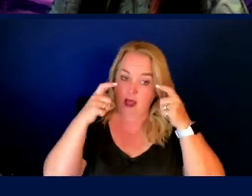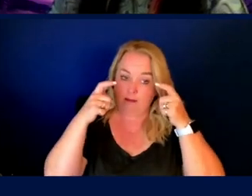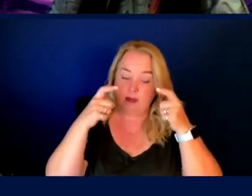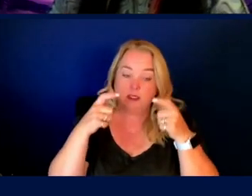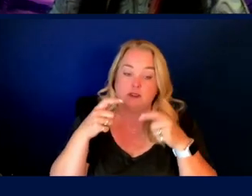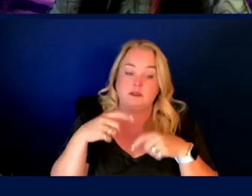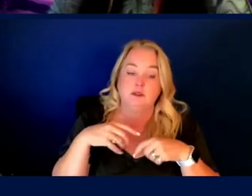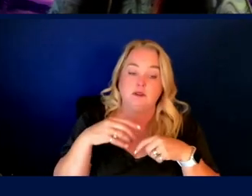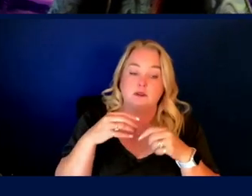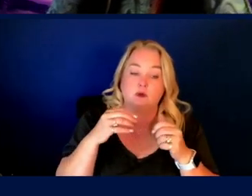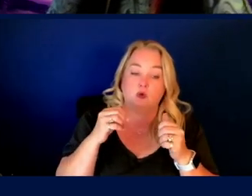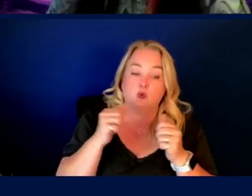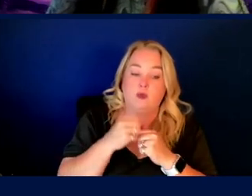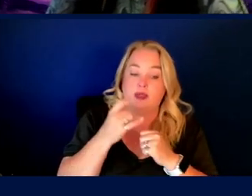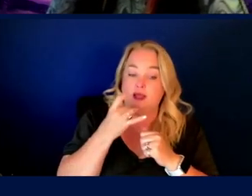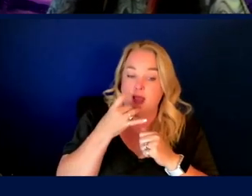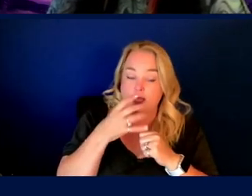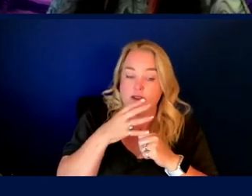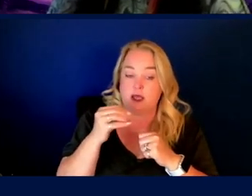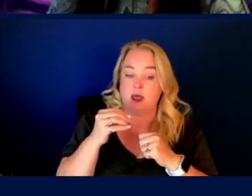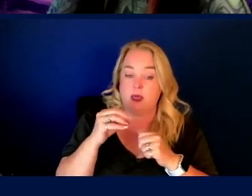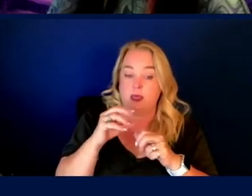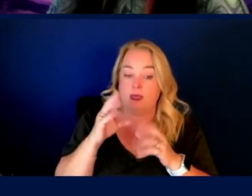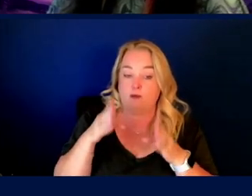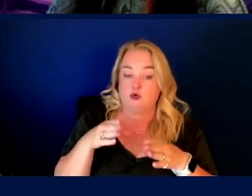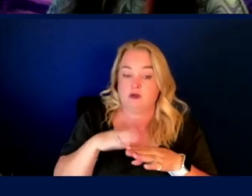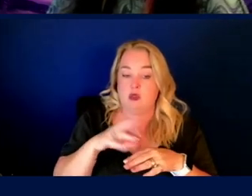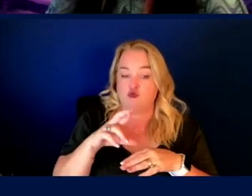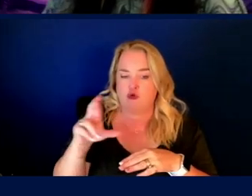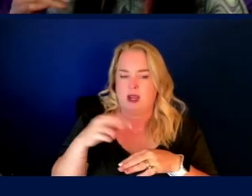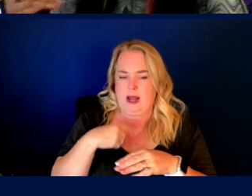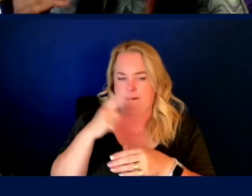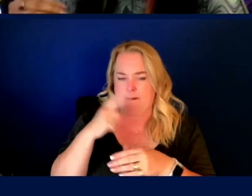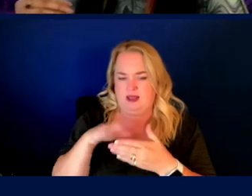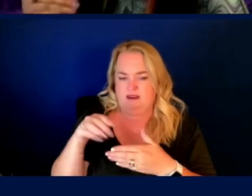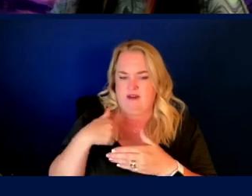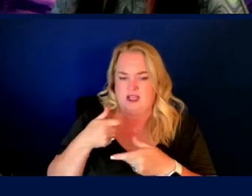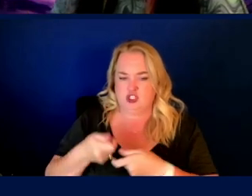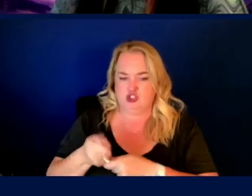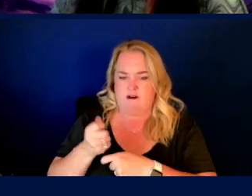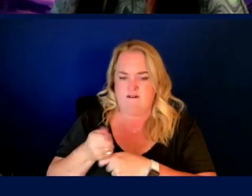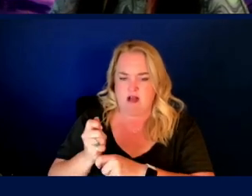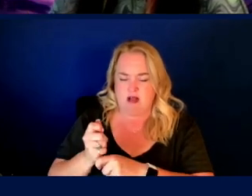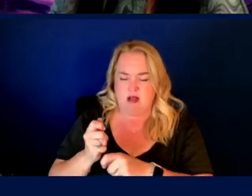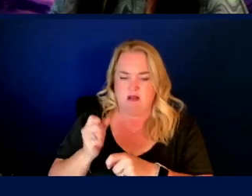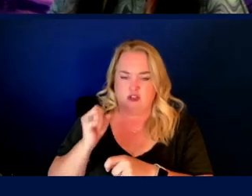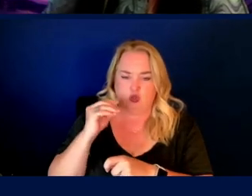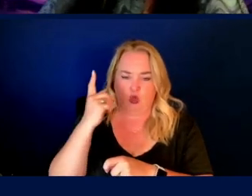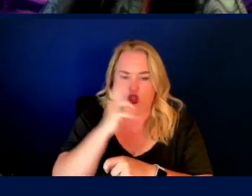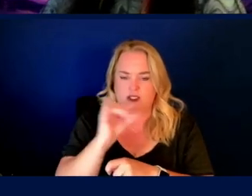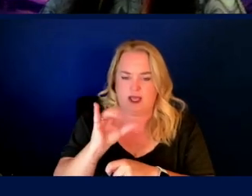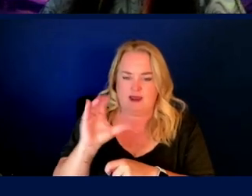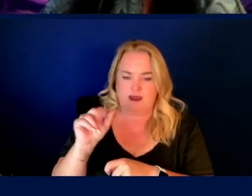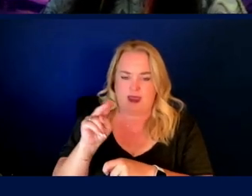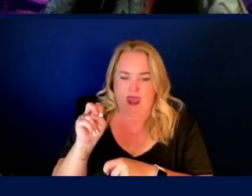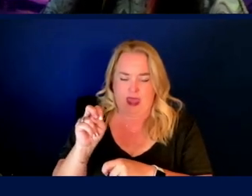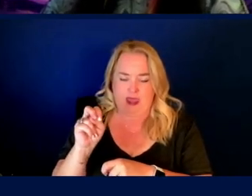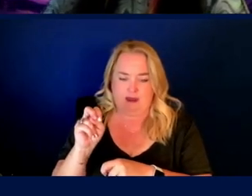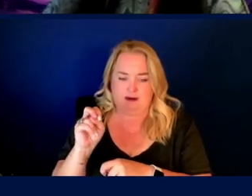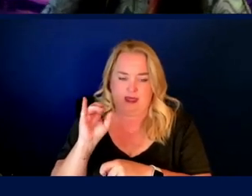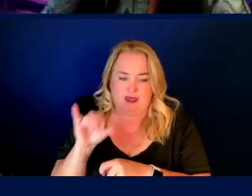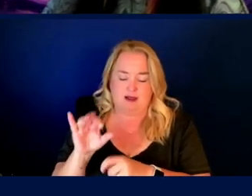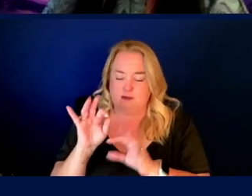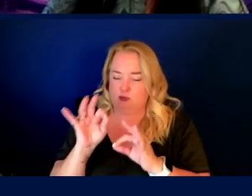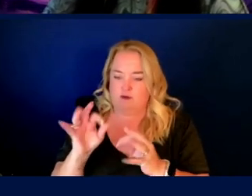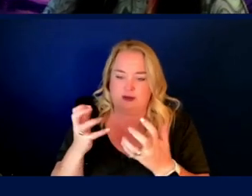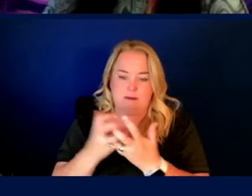illumination going on. Uh, the person on the right is holding what I believe is a shovel, but the bottom is cut off. So it looks like a cane. And I like how that plays into the theme